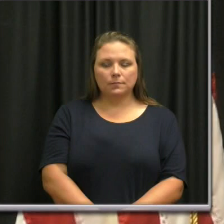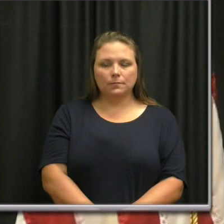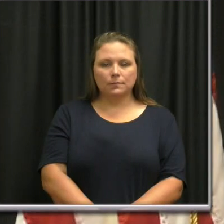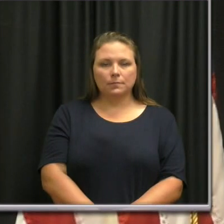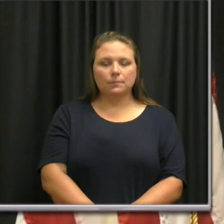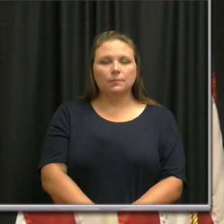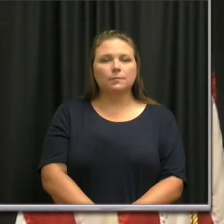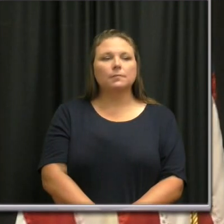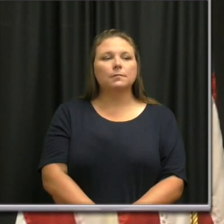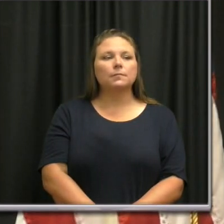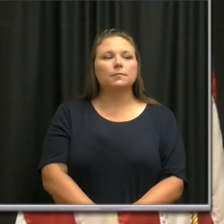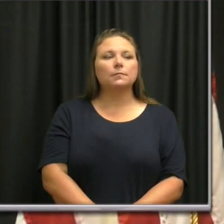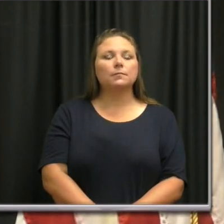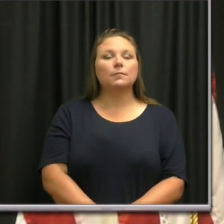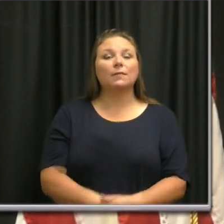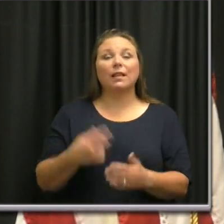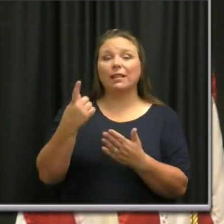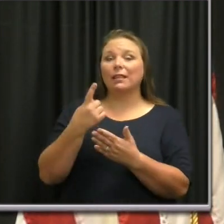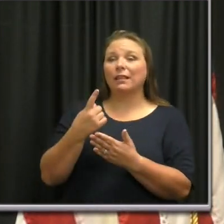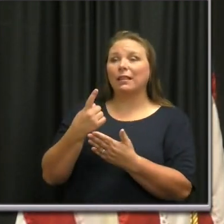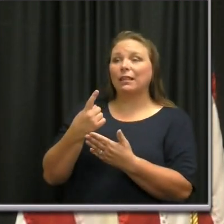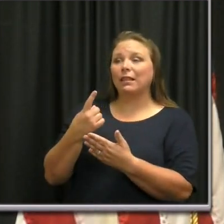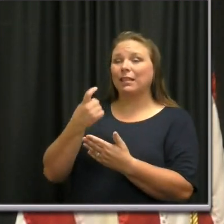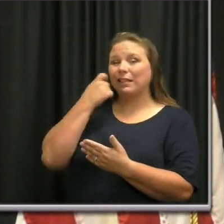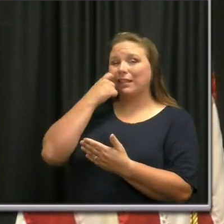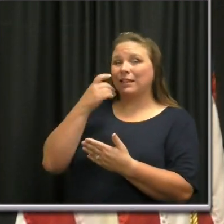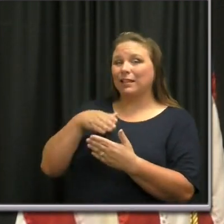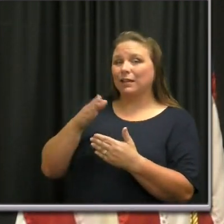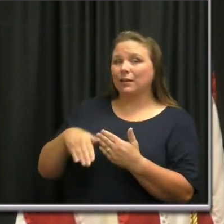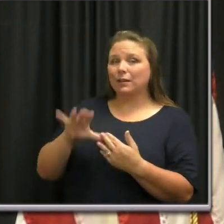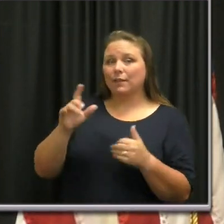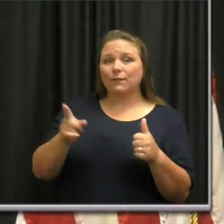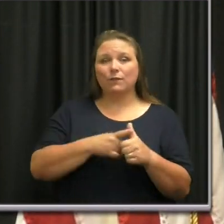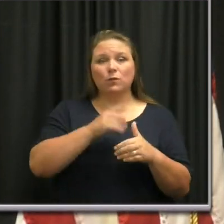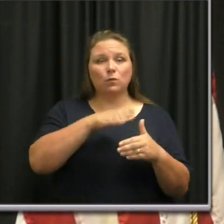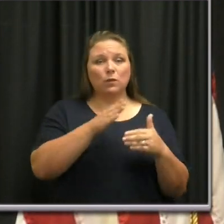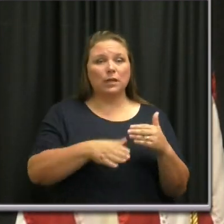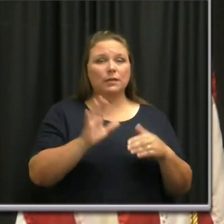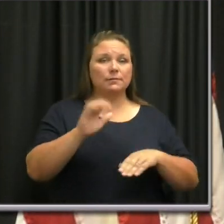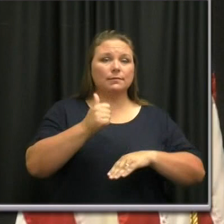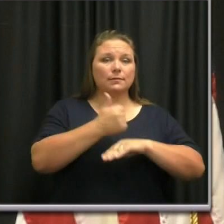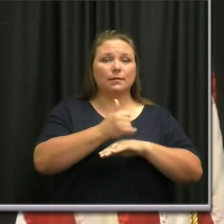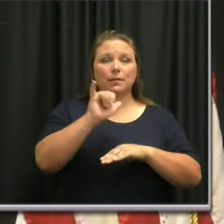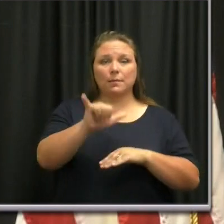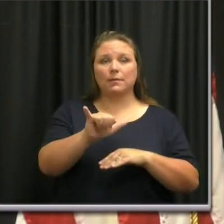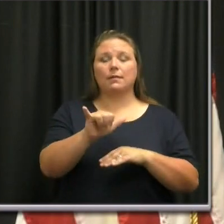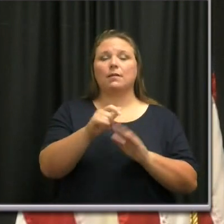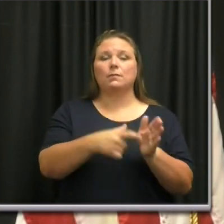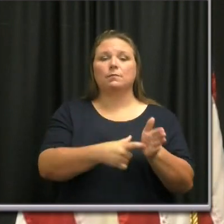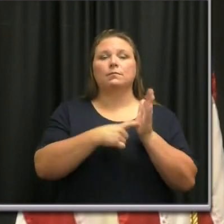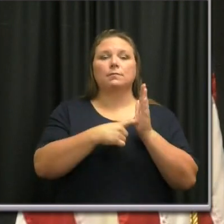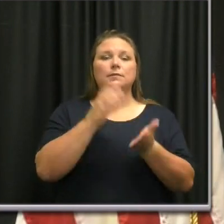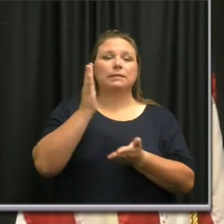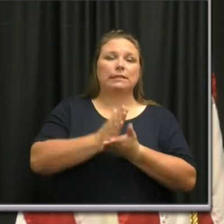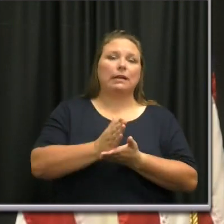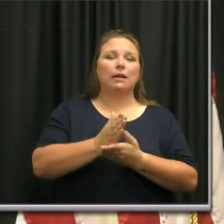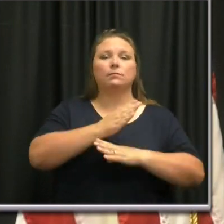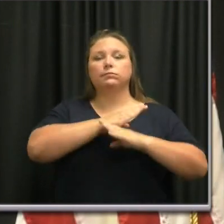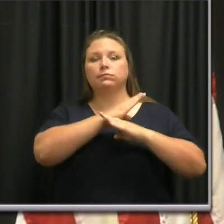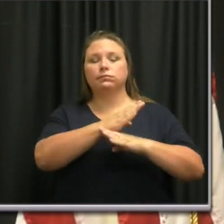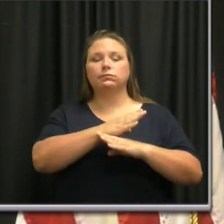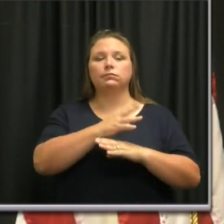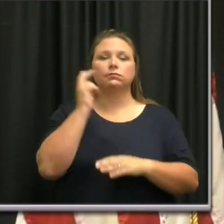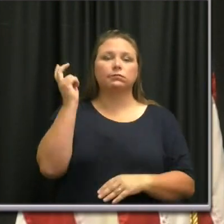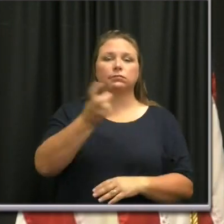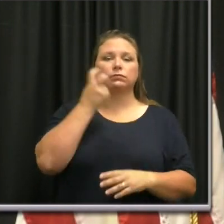Yes. And last weekend, uh, was the first, you know, weekend of implementation on the, uh, restrictions on